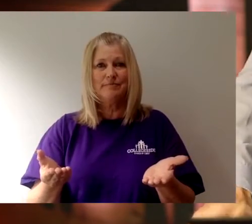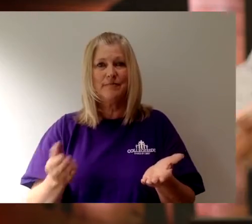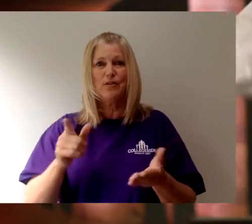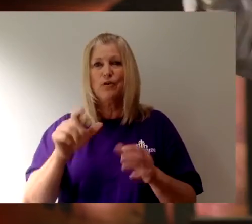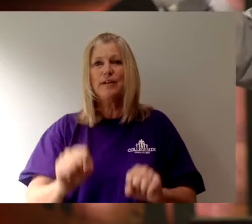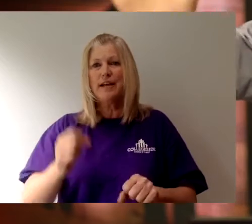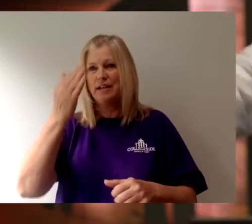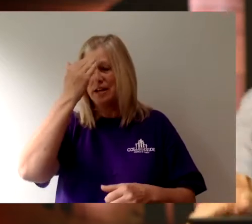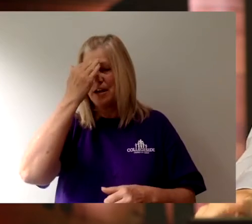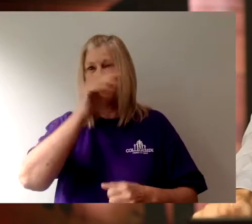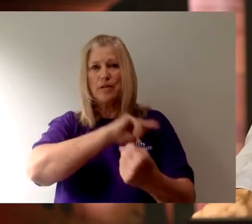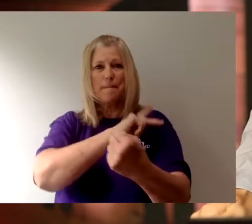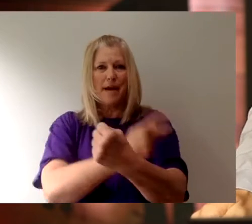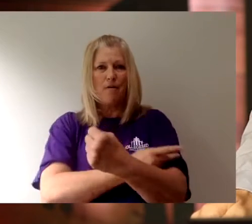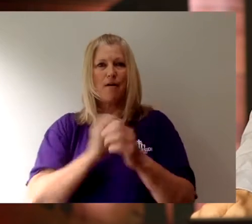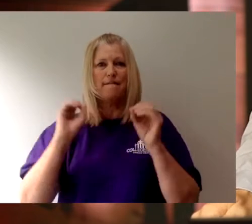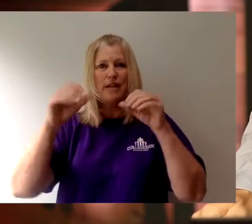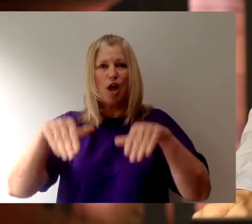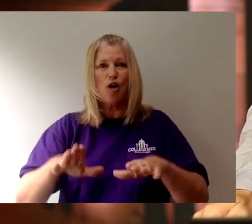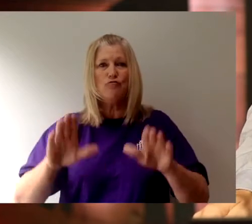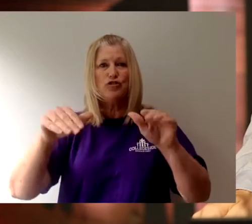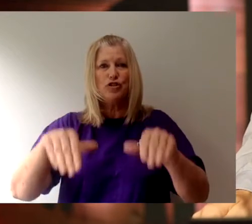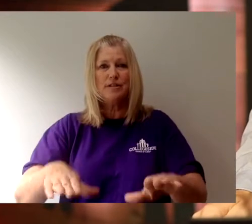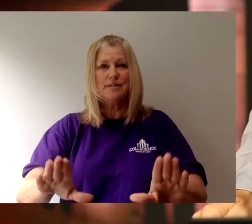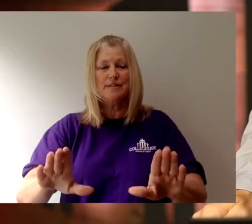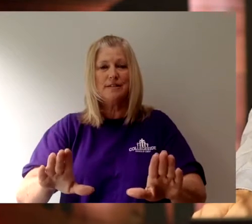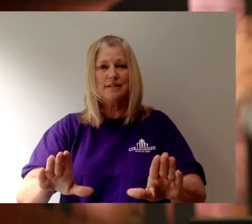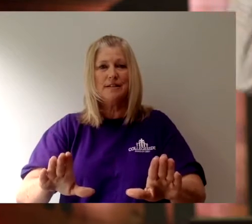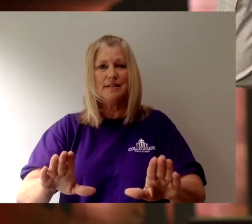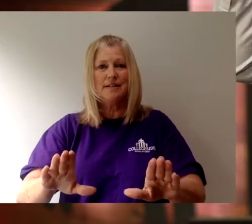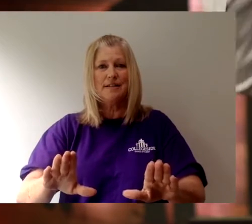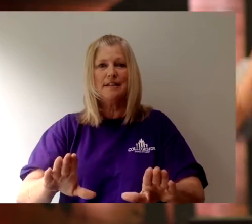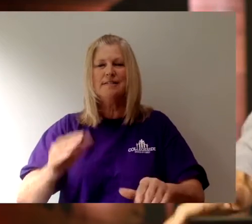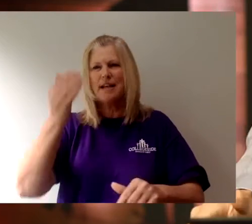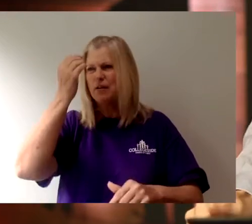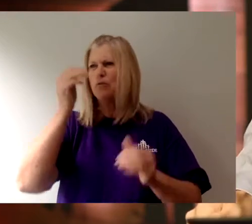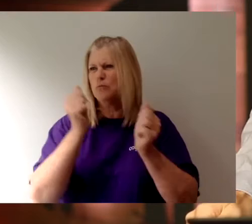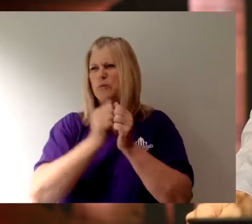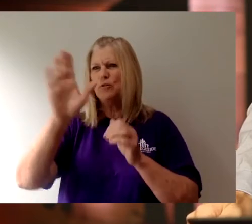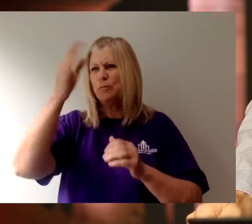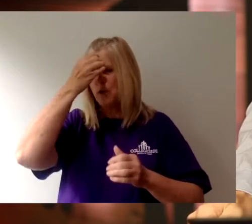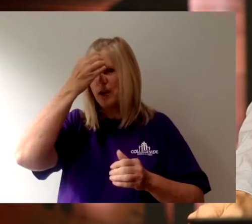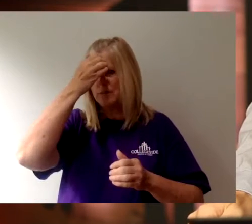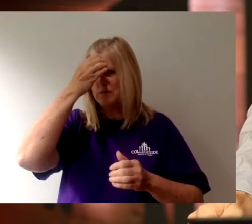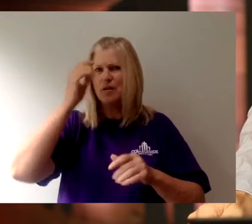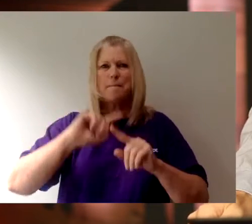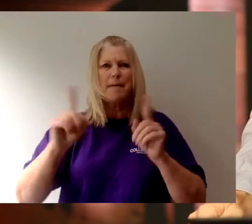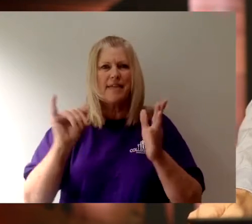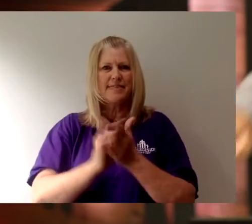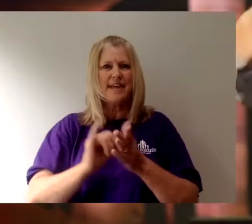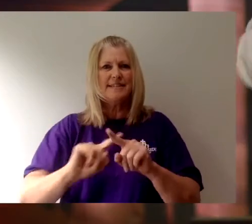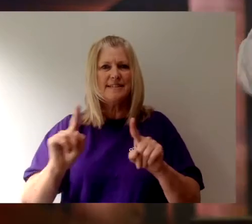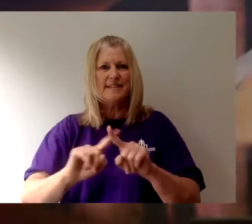You can know the power of the ocean, like intellectually. But